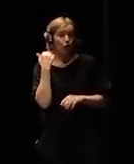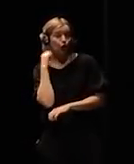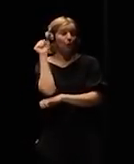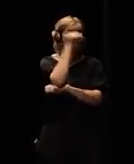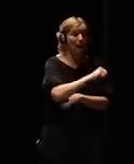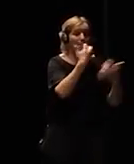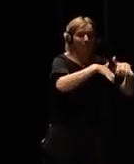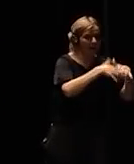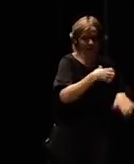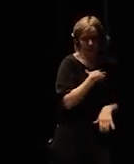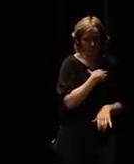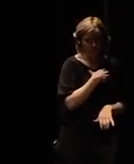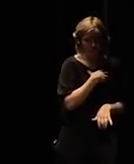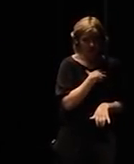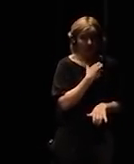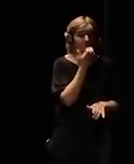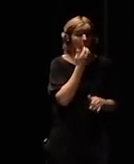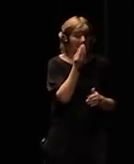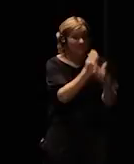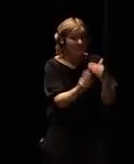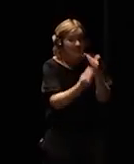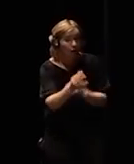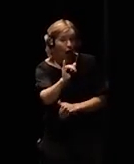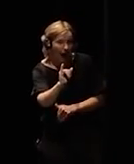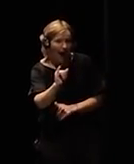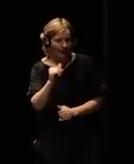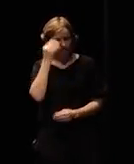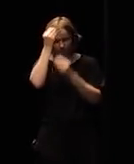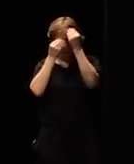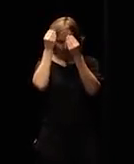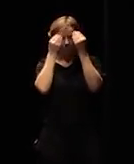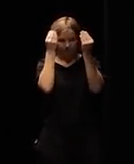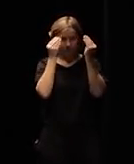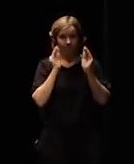your kids should not learn anything that a machine can do.